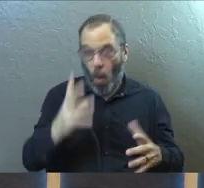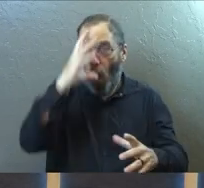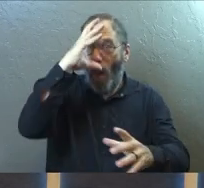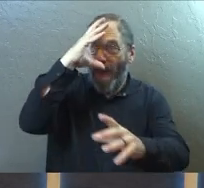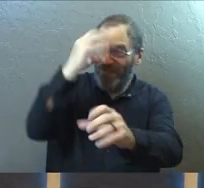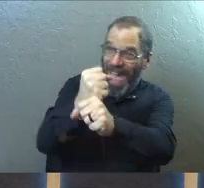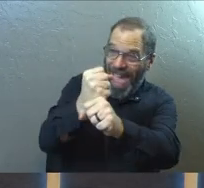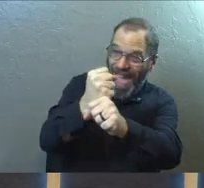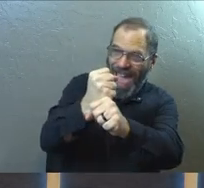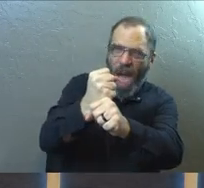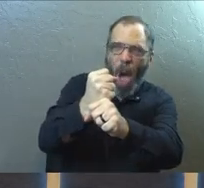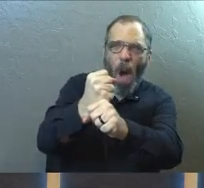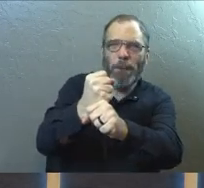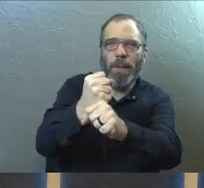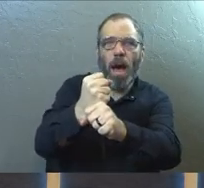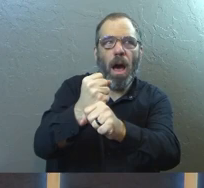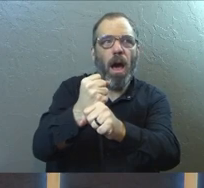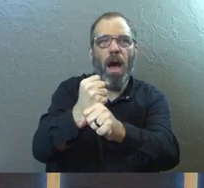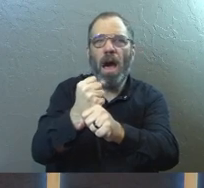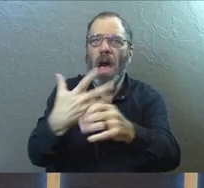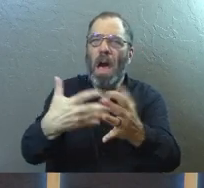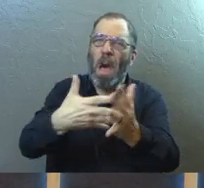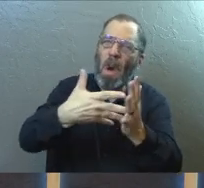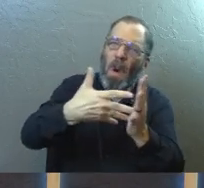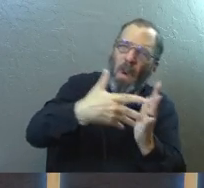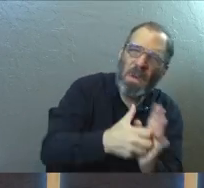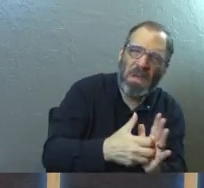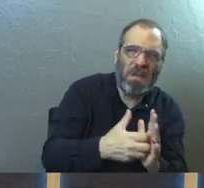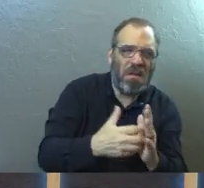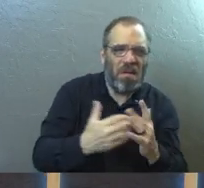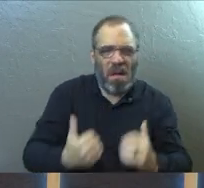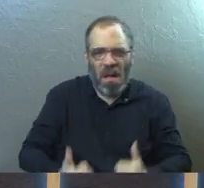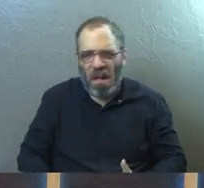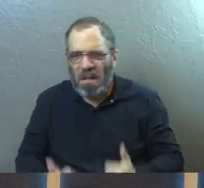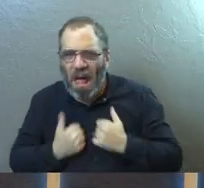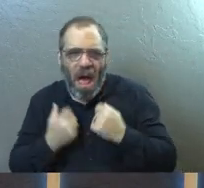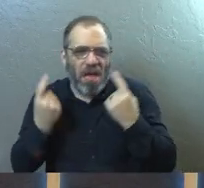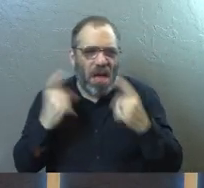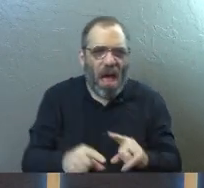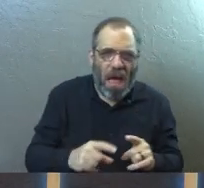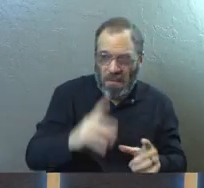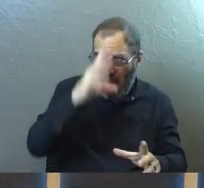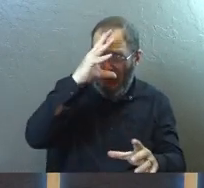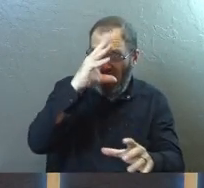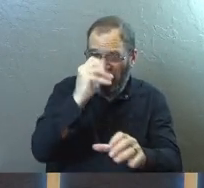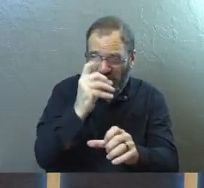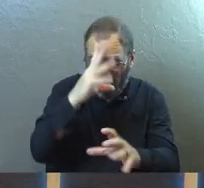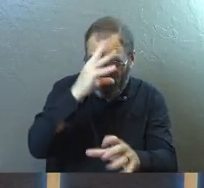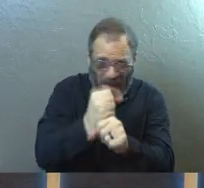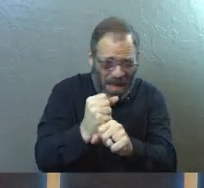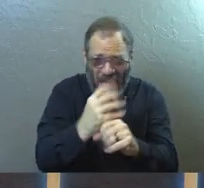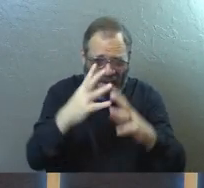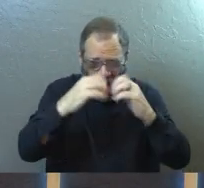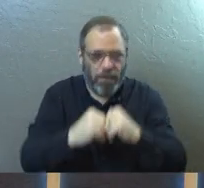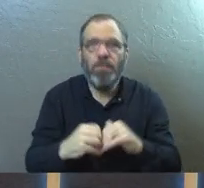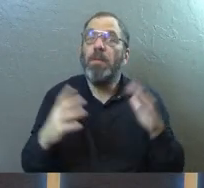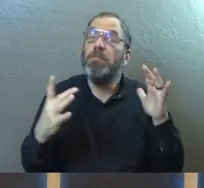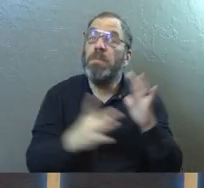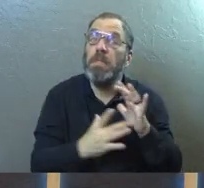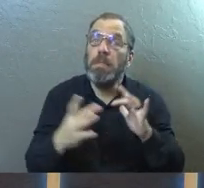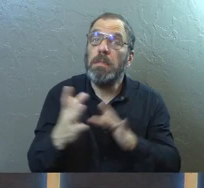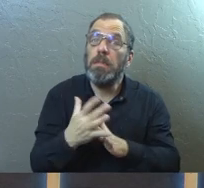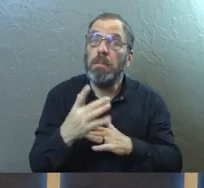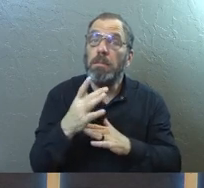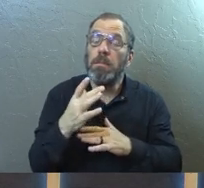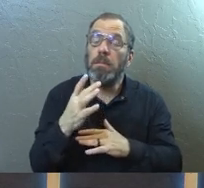a faith, but it was super vulnerable and anything in your life that happened all of a sudden your faith would fall apart. Jesus talked about